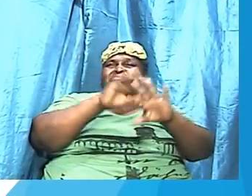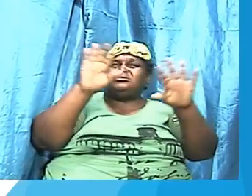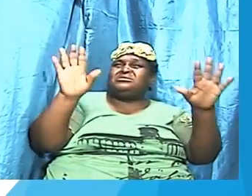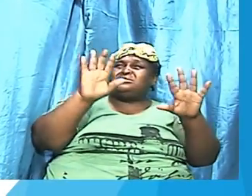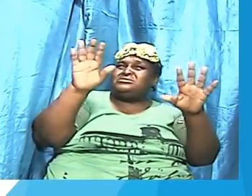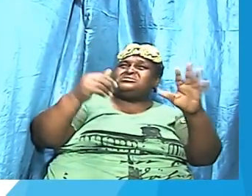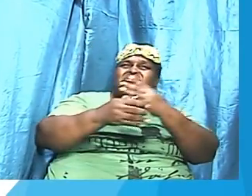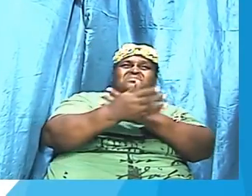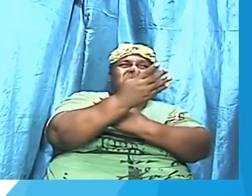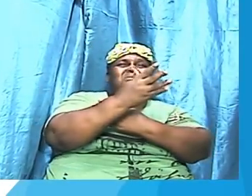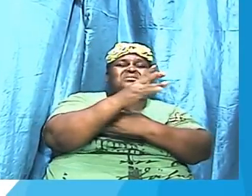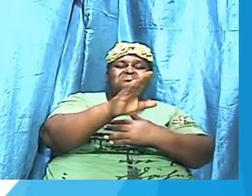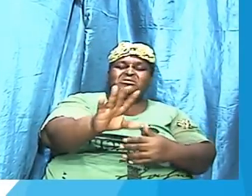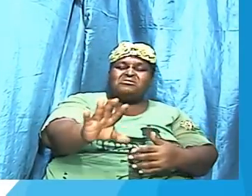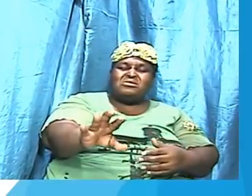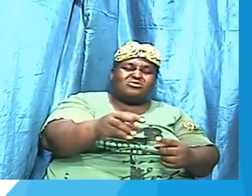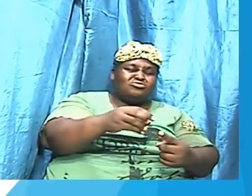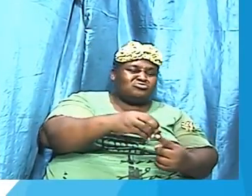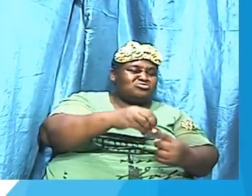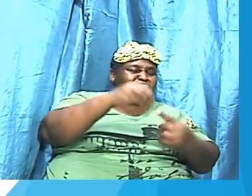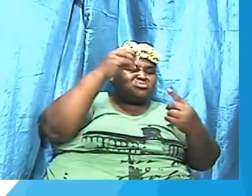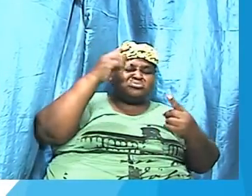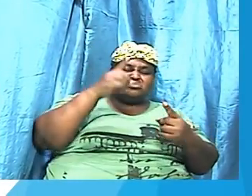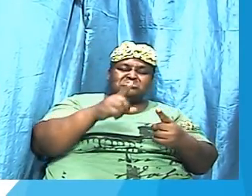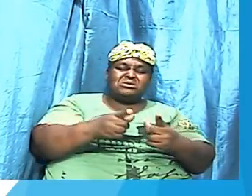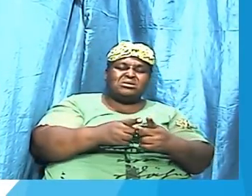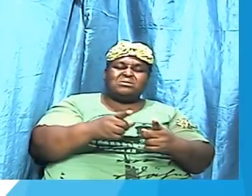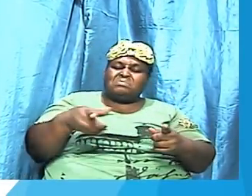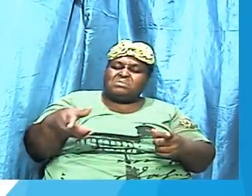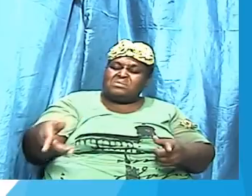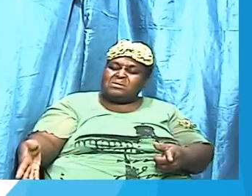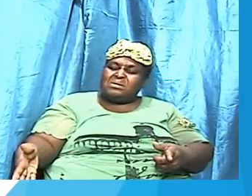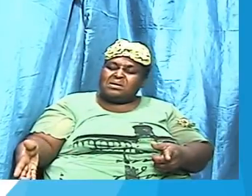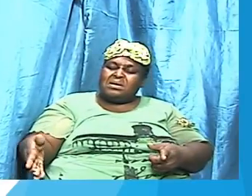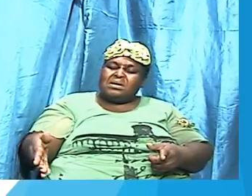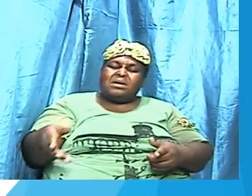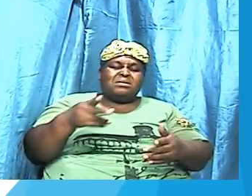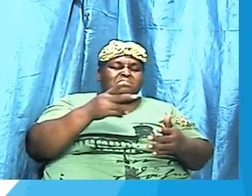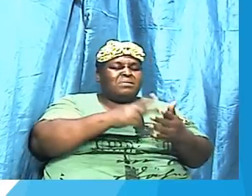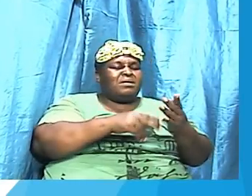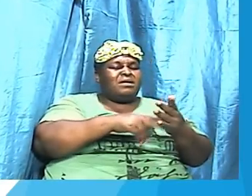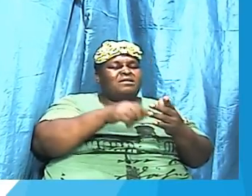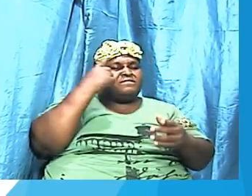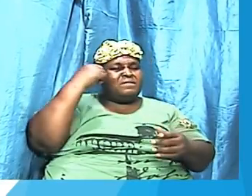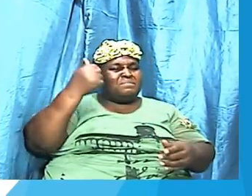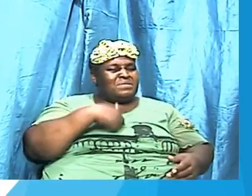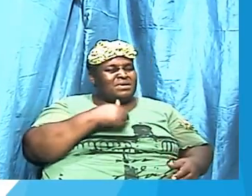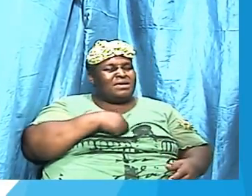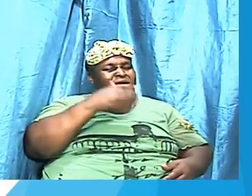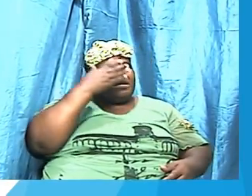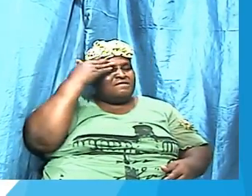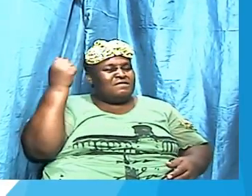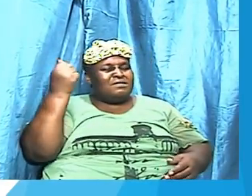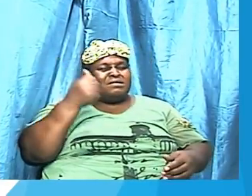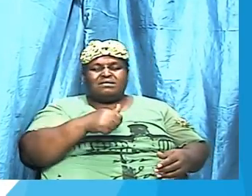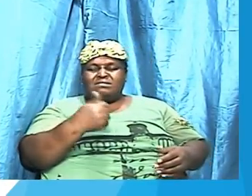pick out a little part here and the part that, you know, is for me, pick it out and we forget the other part.